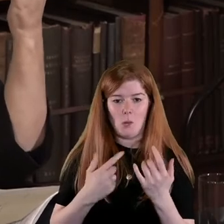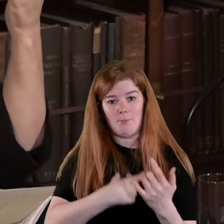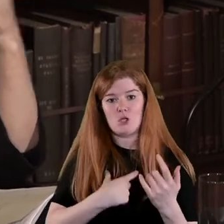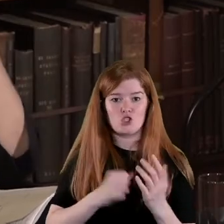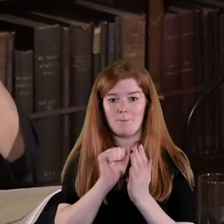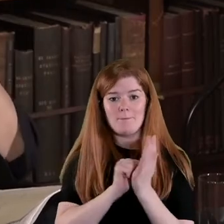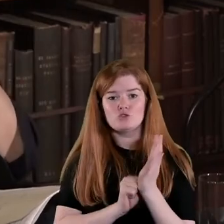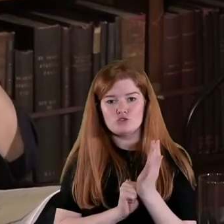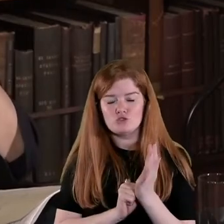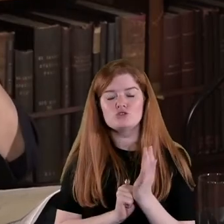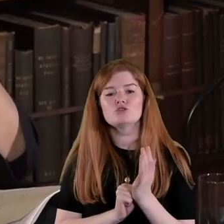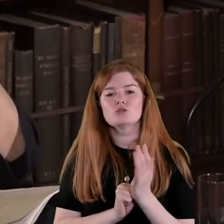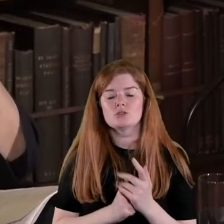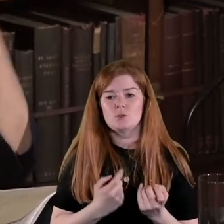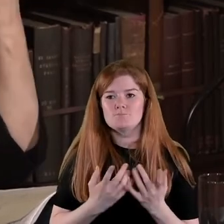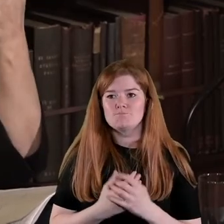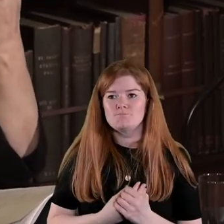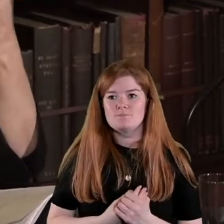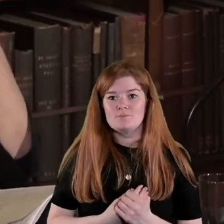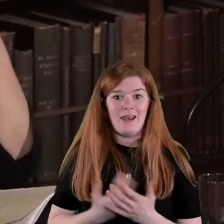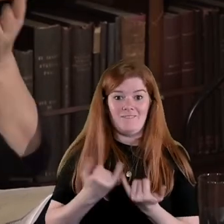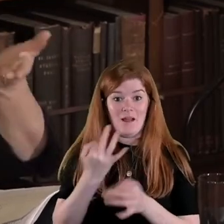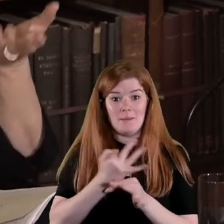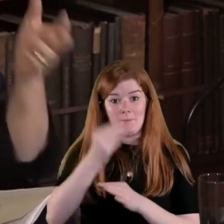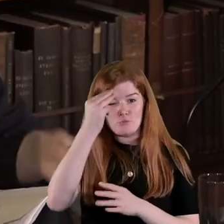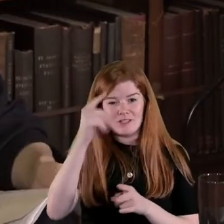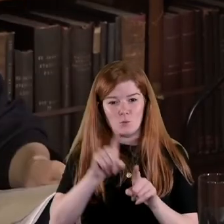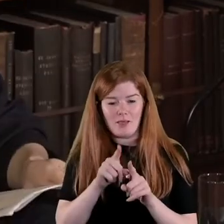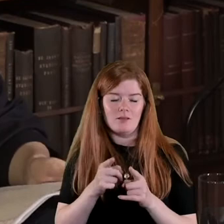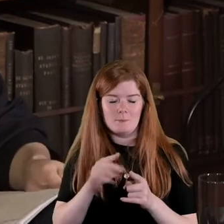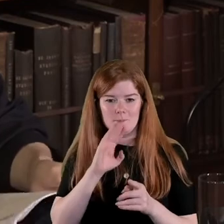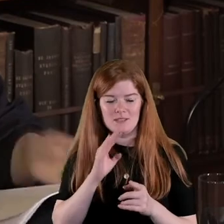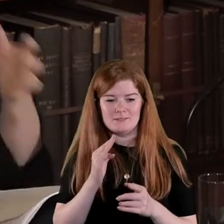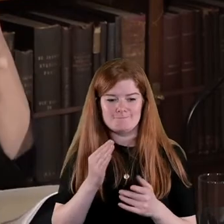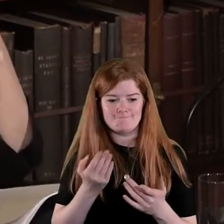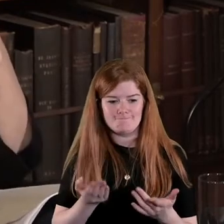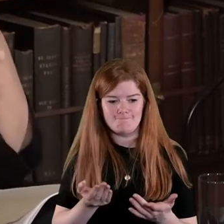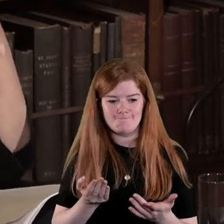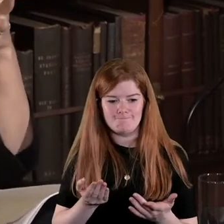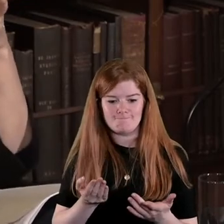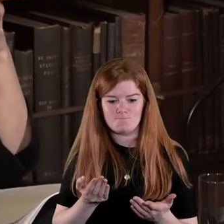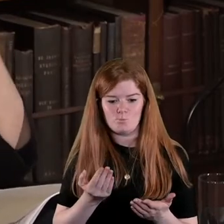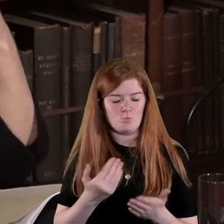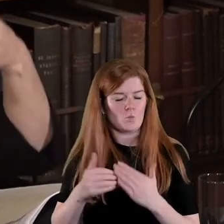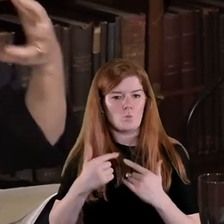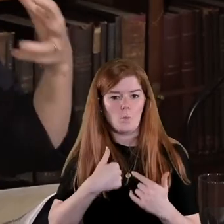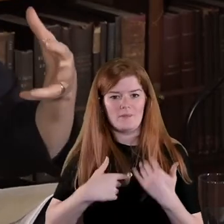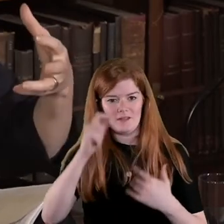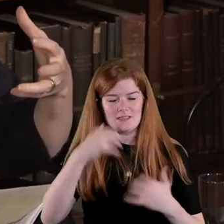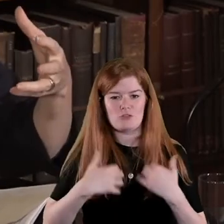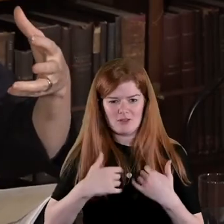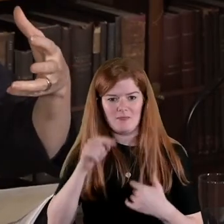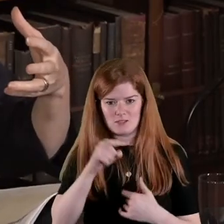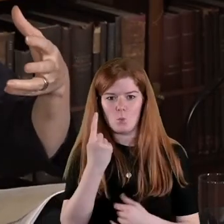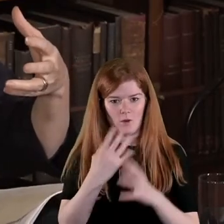papers so family memory so I think what's interesting is that this was obviously